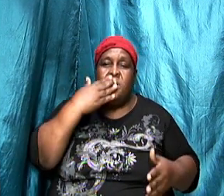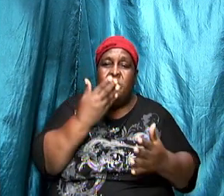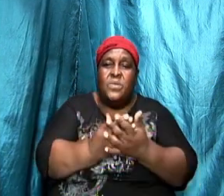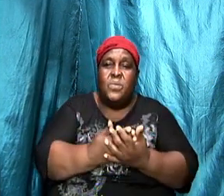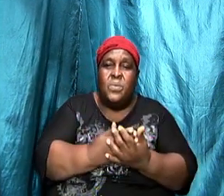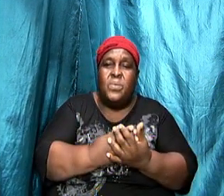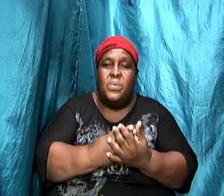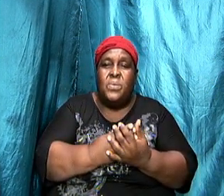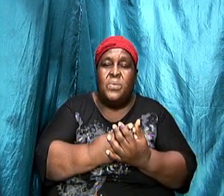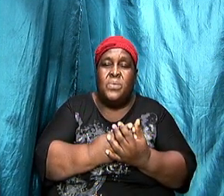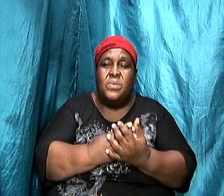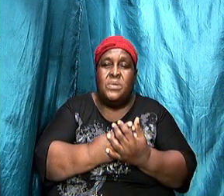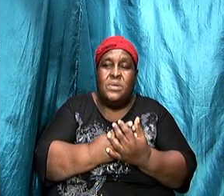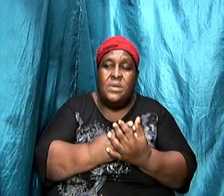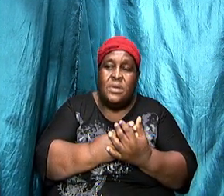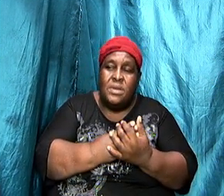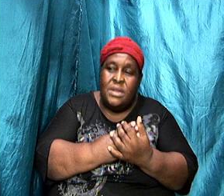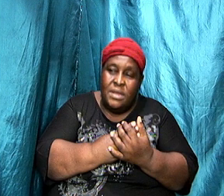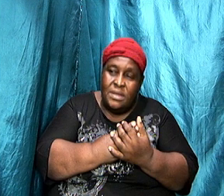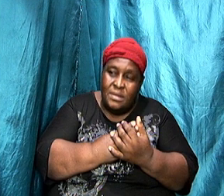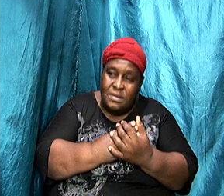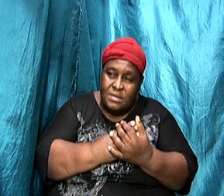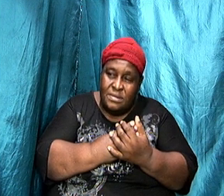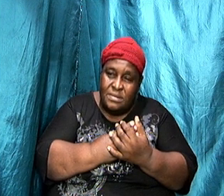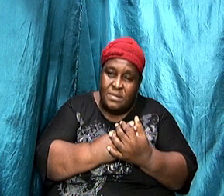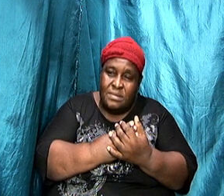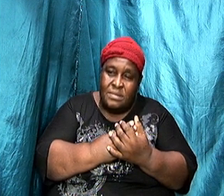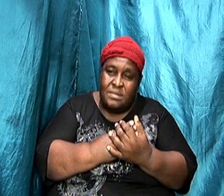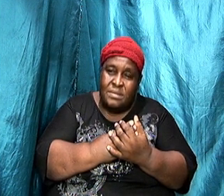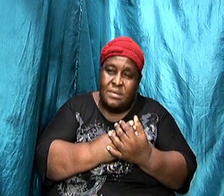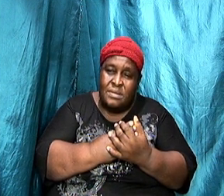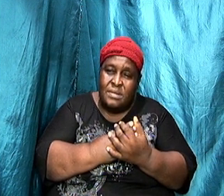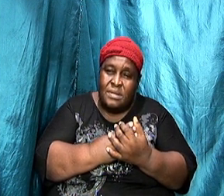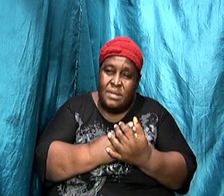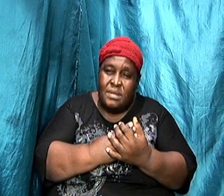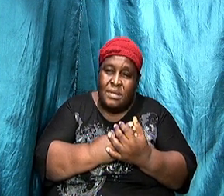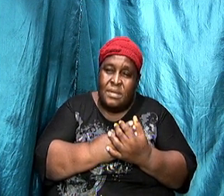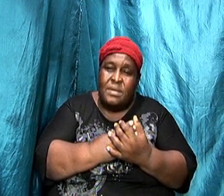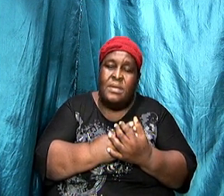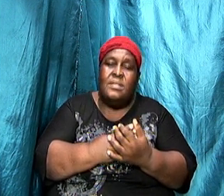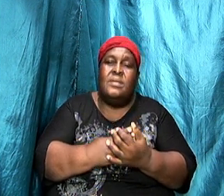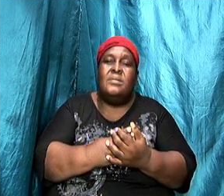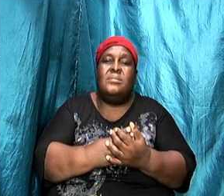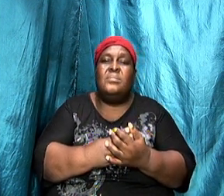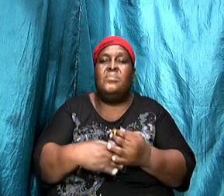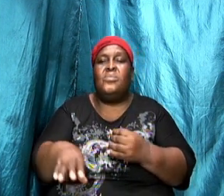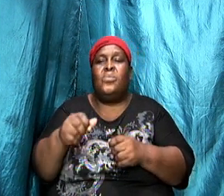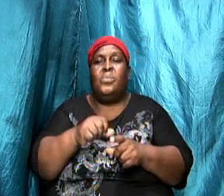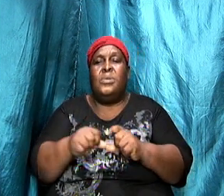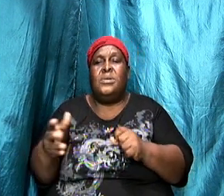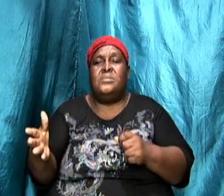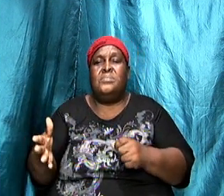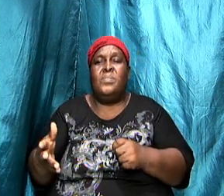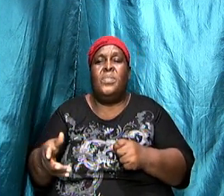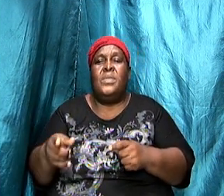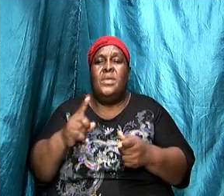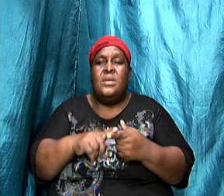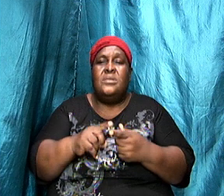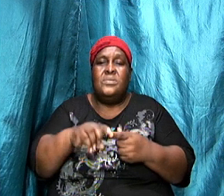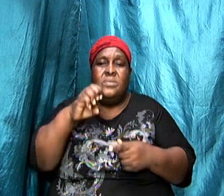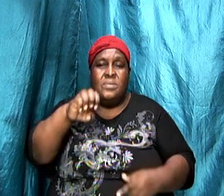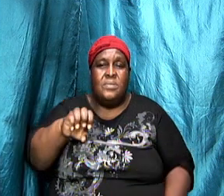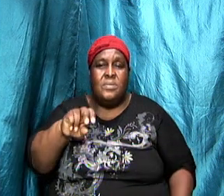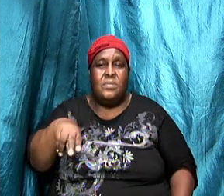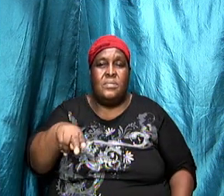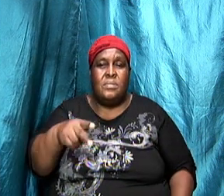so brothers and sisters the background the background to Ephesus